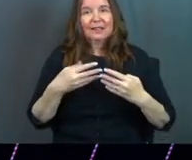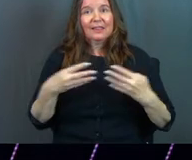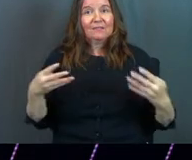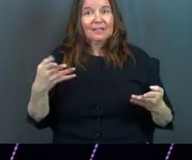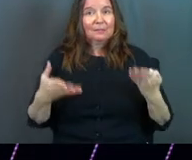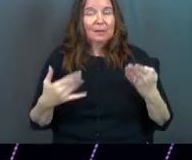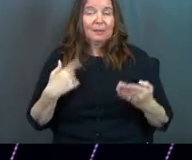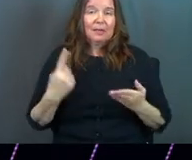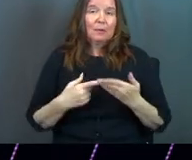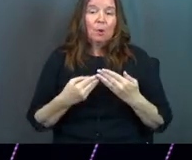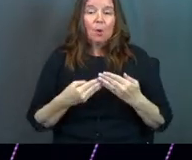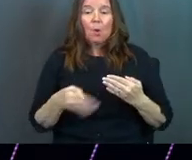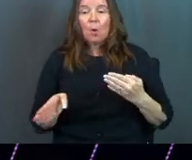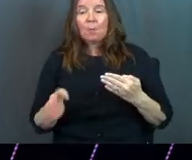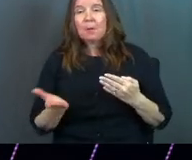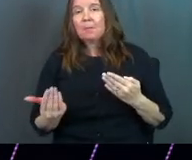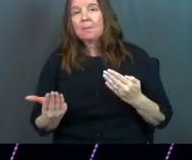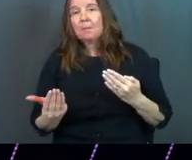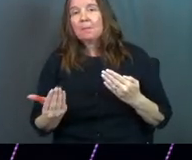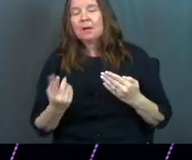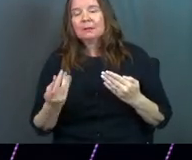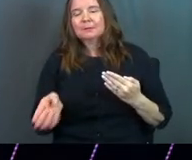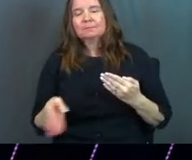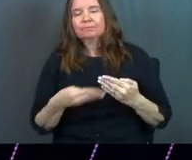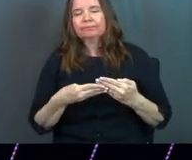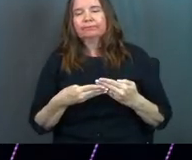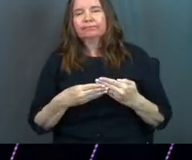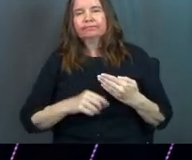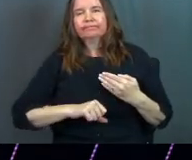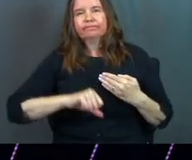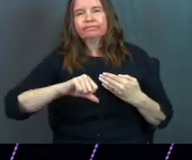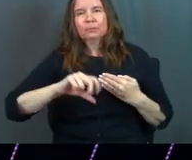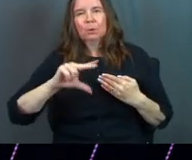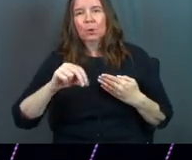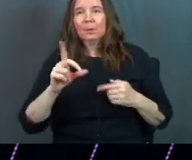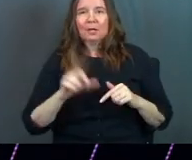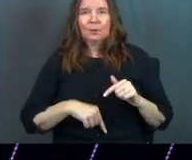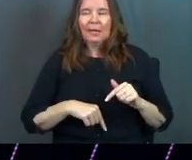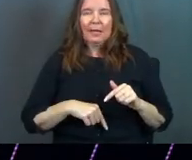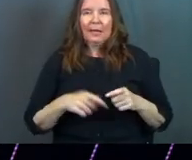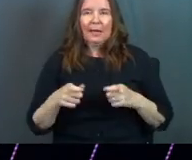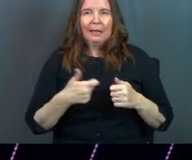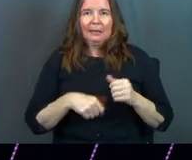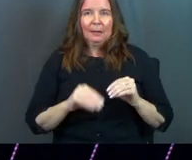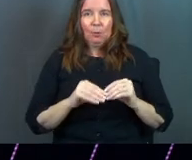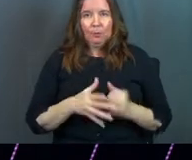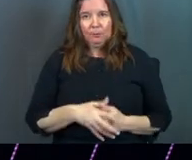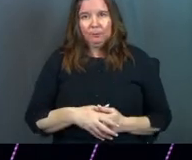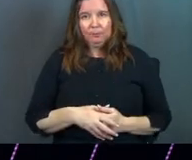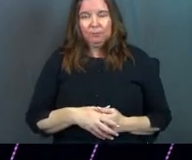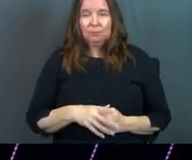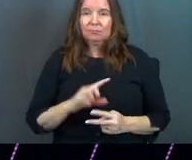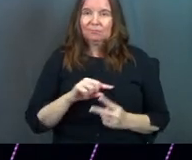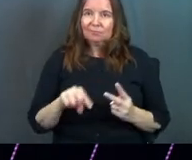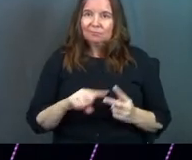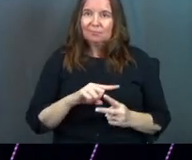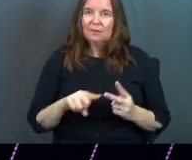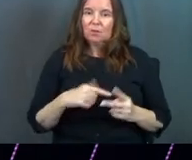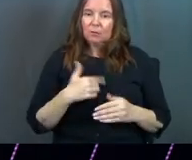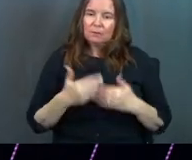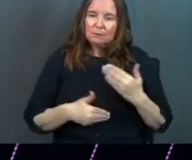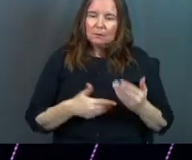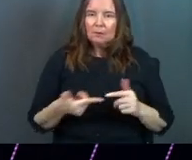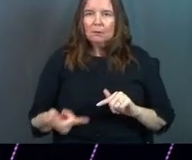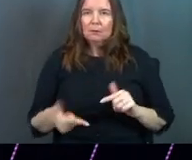But sometimes we open up and sometimes we need it to close because we can't do anymore. But we've got to work through